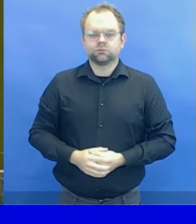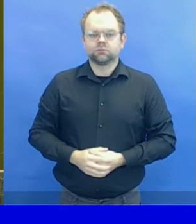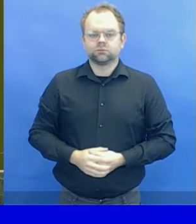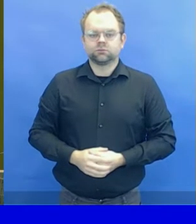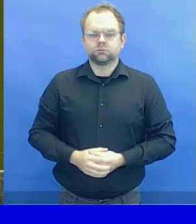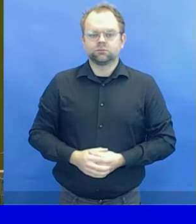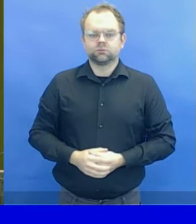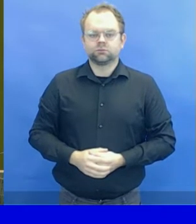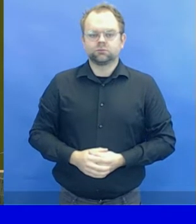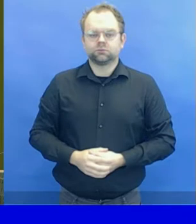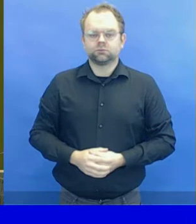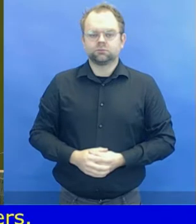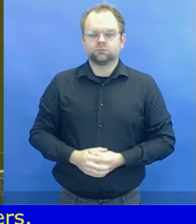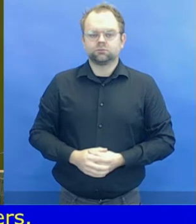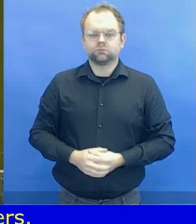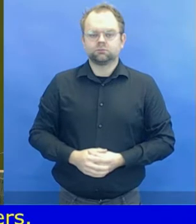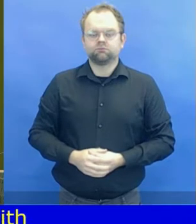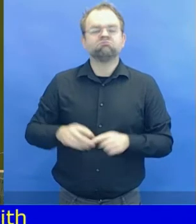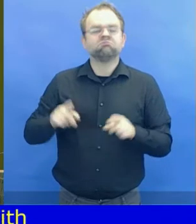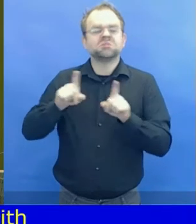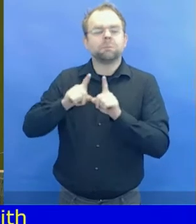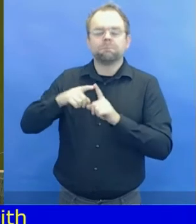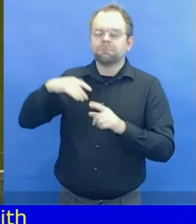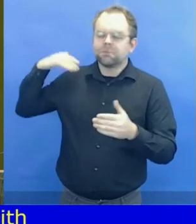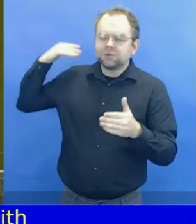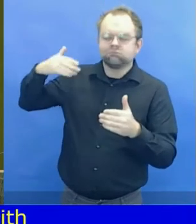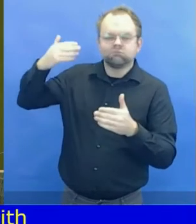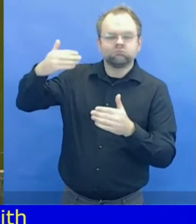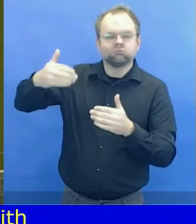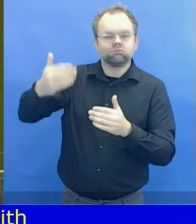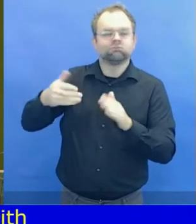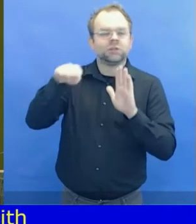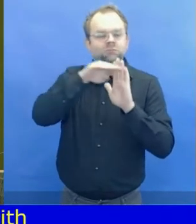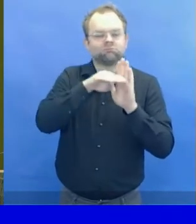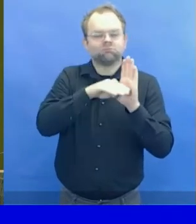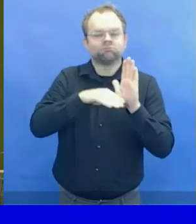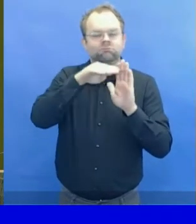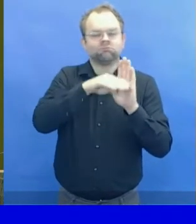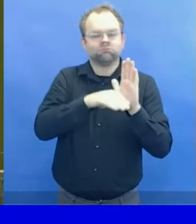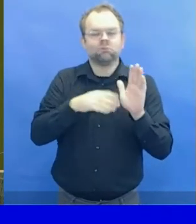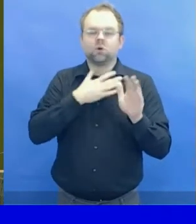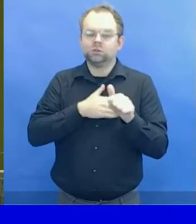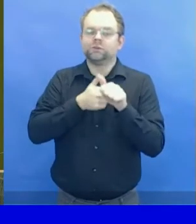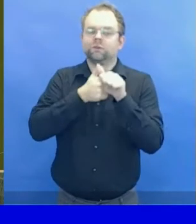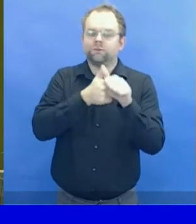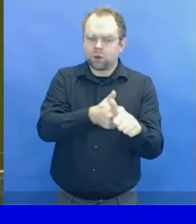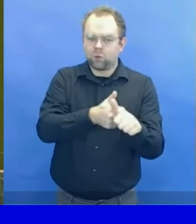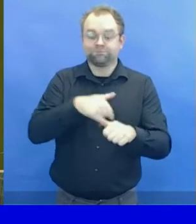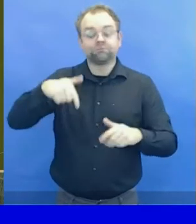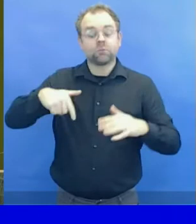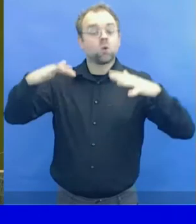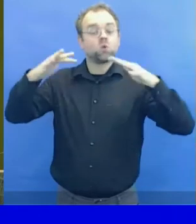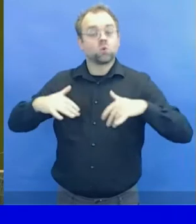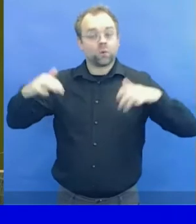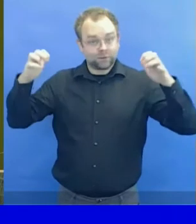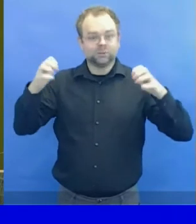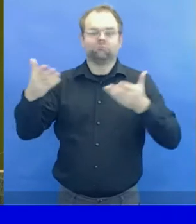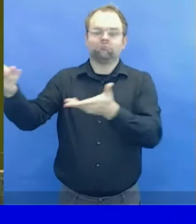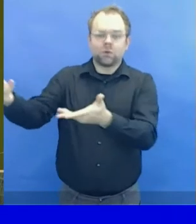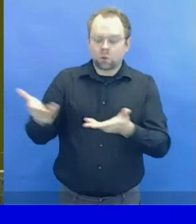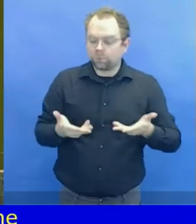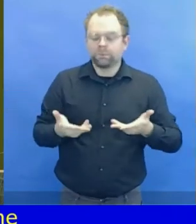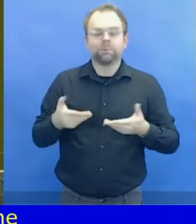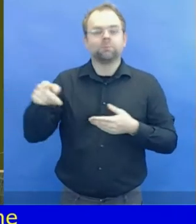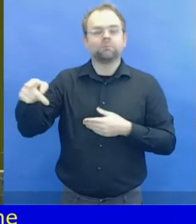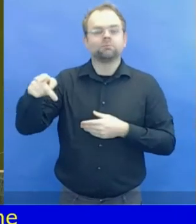national human rights institutions as observers, including the Global Alliance for National Human Rights